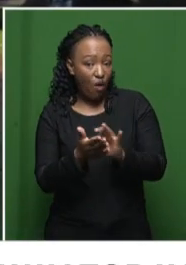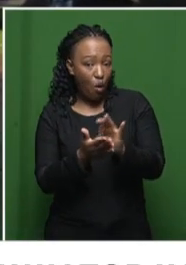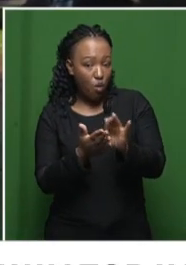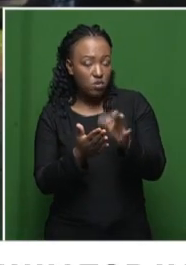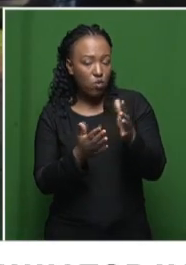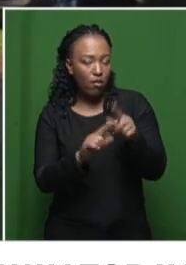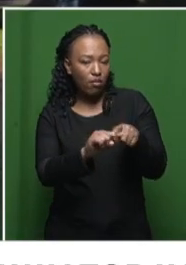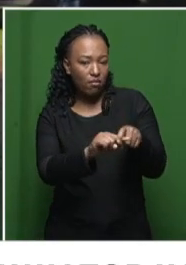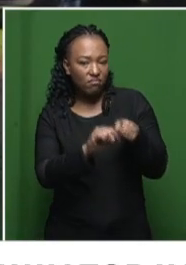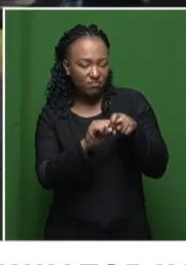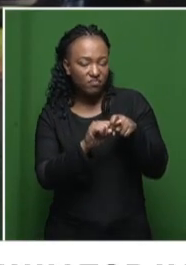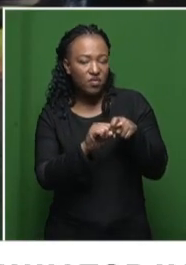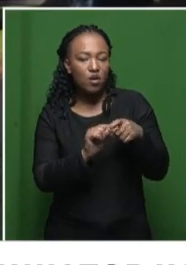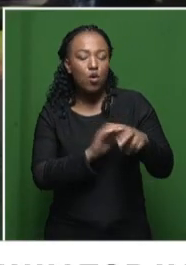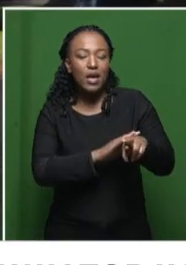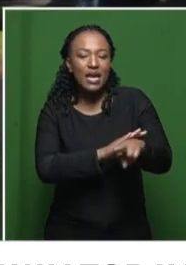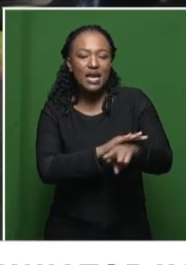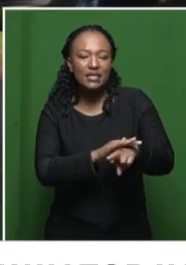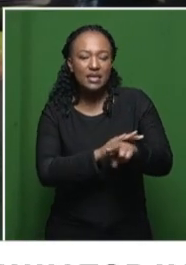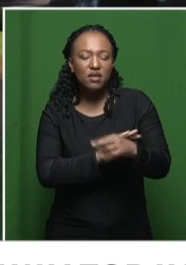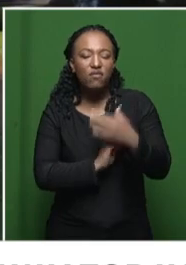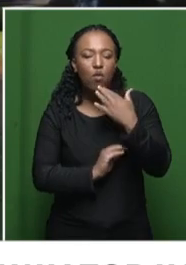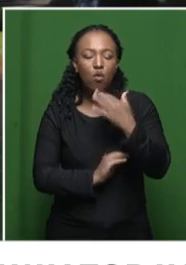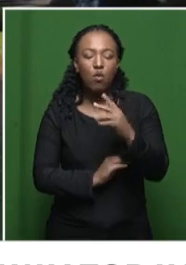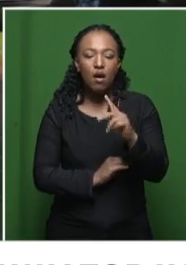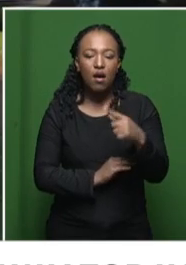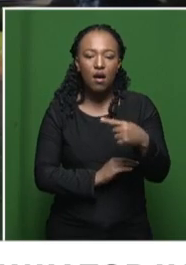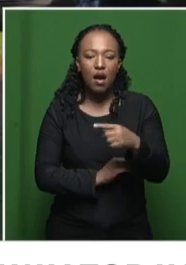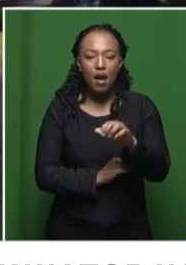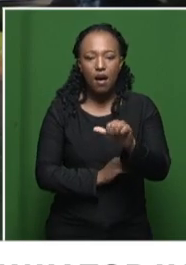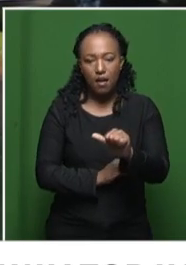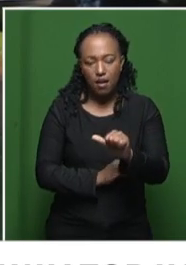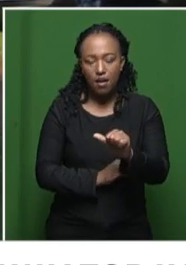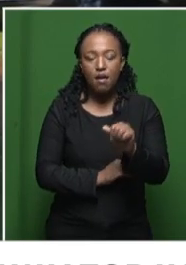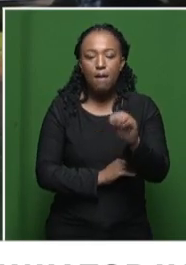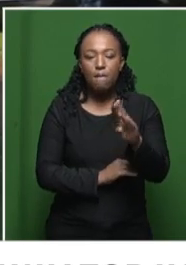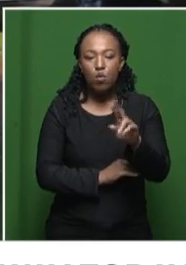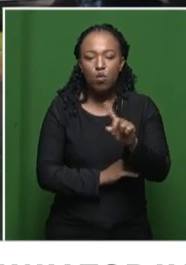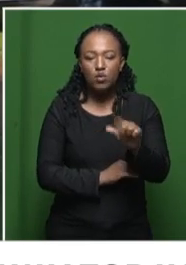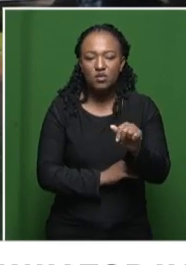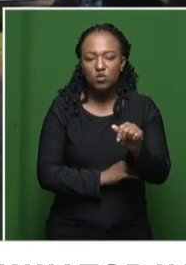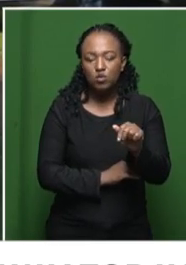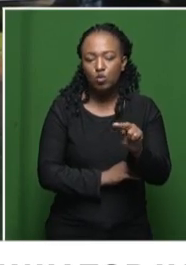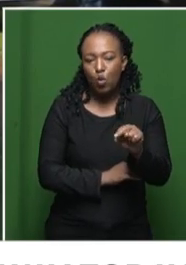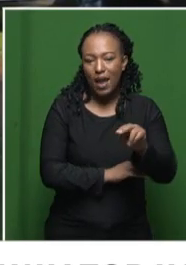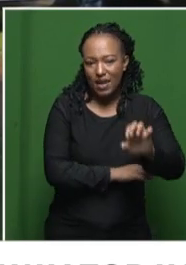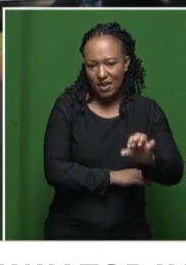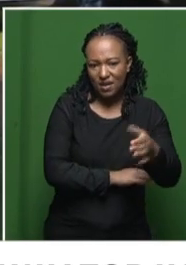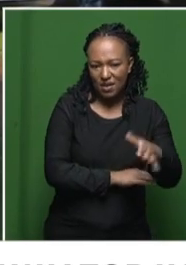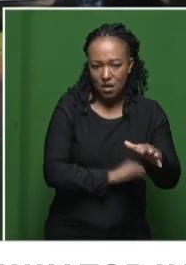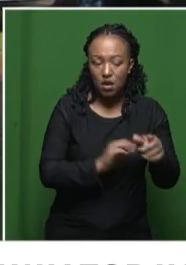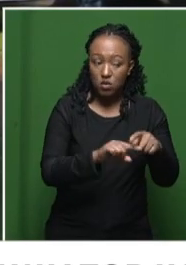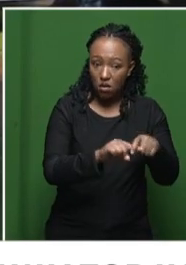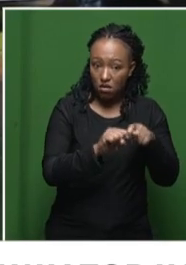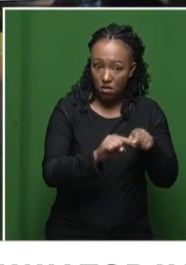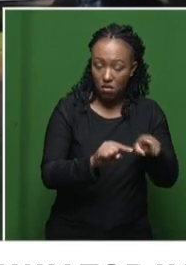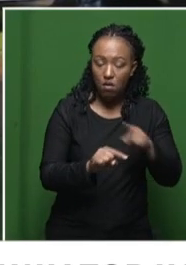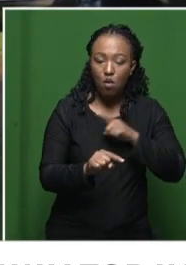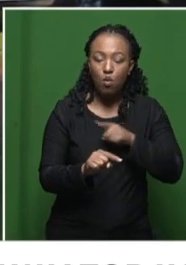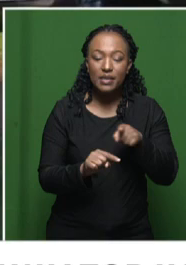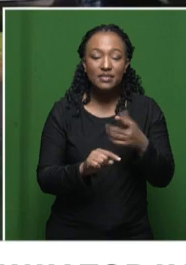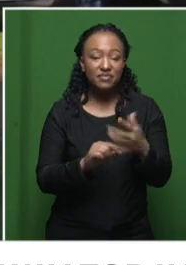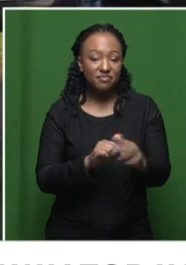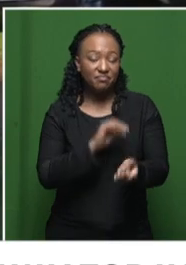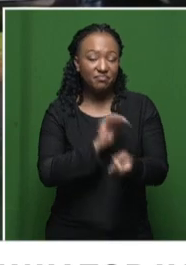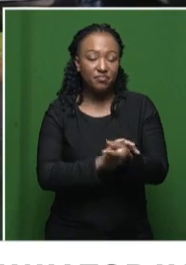of the regions, Khabuswana here in the Eastern Cape province, on the virtue of their branch general meetings, failing audits when it came to the